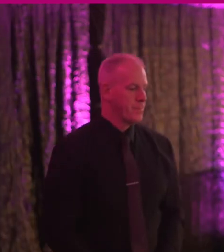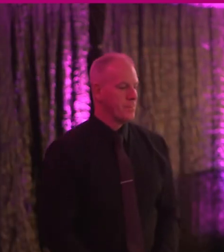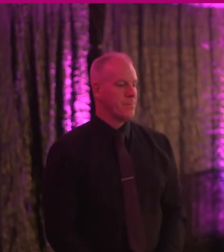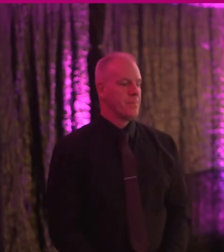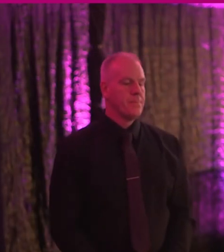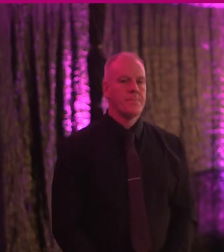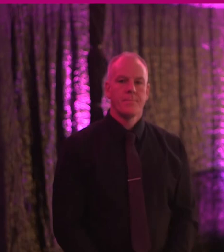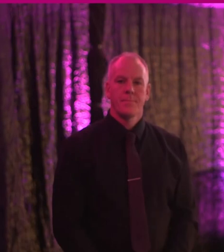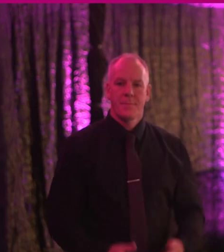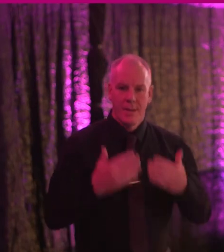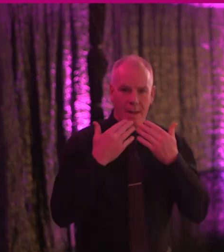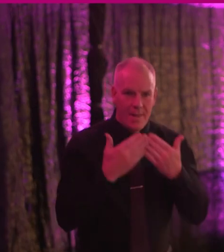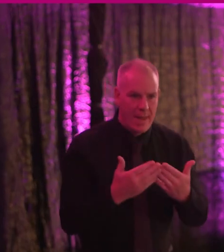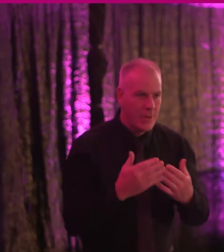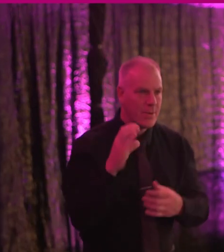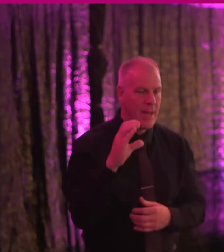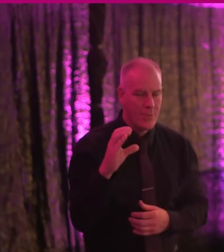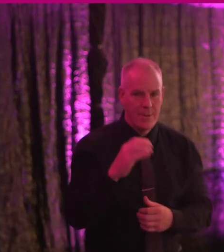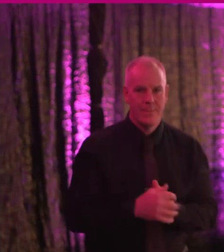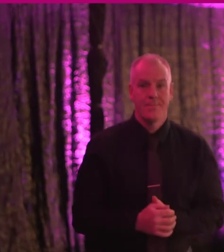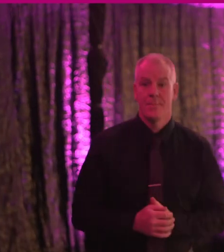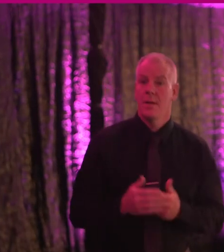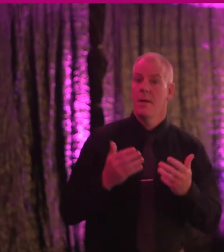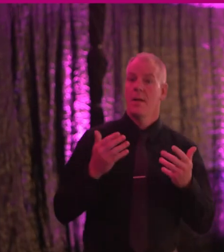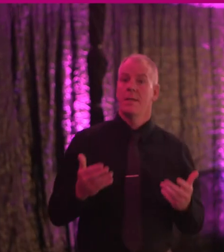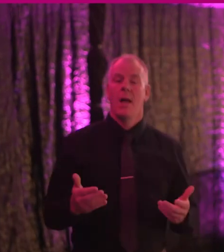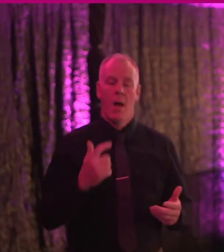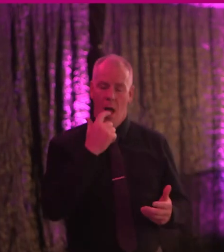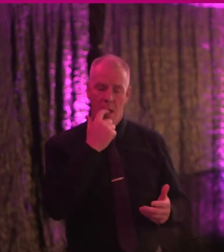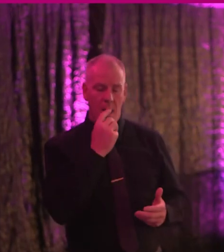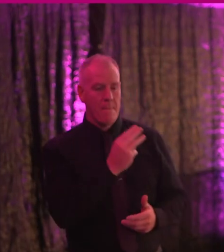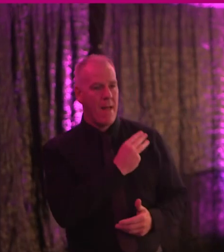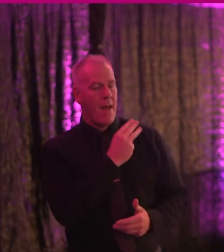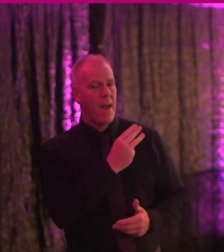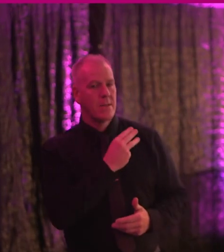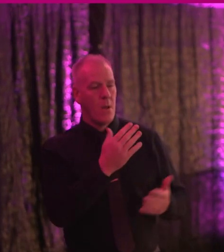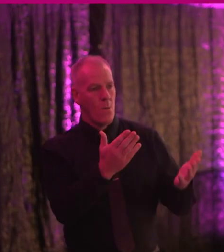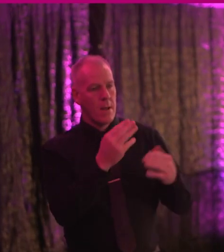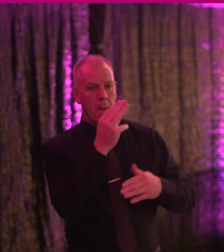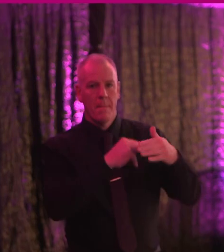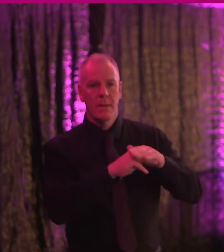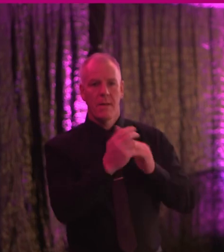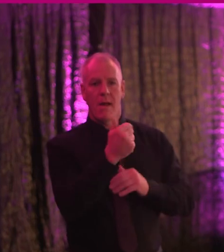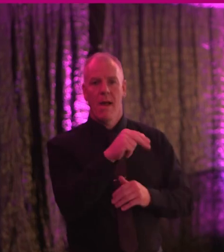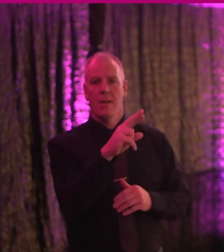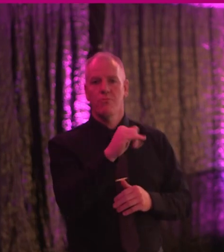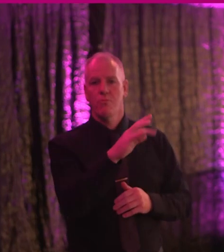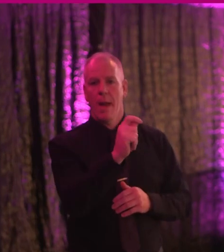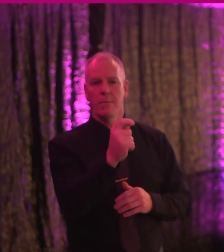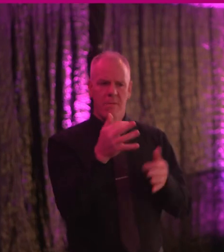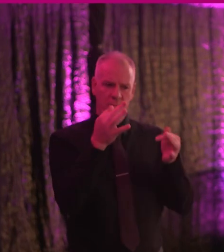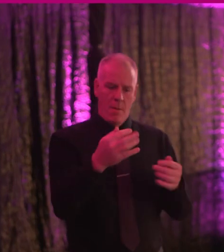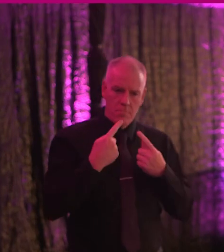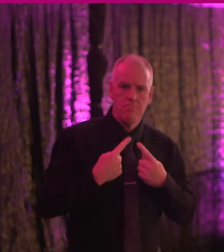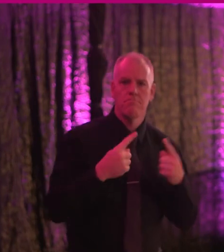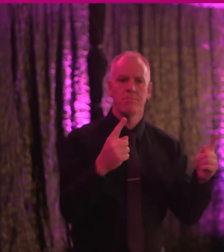Thank you very much, Catherine. And now it gives me very great pleasure to welcome Minister Anne Rabbit to formally open the